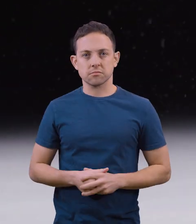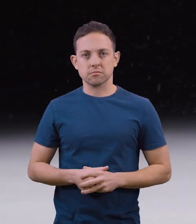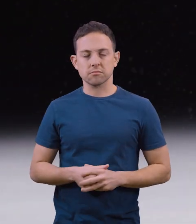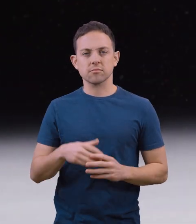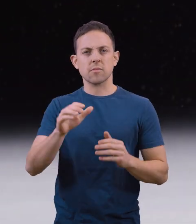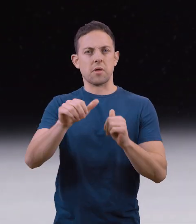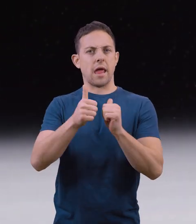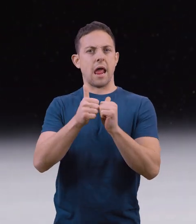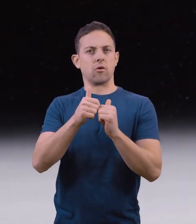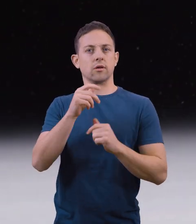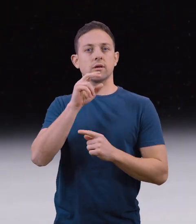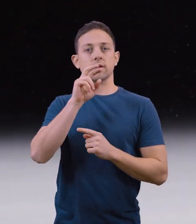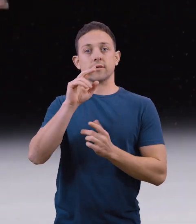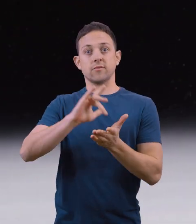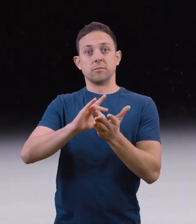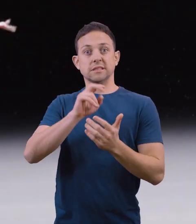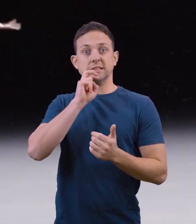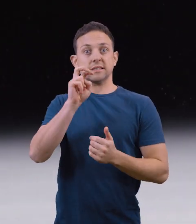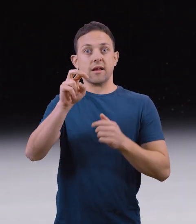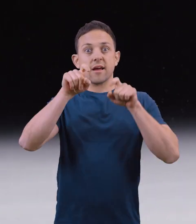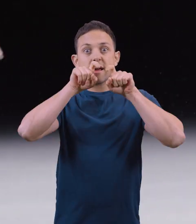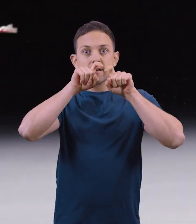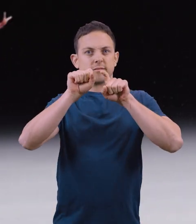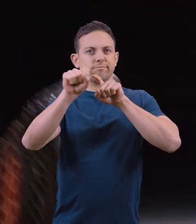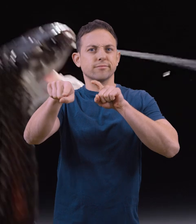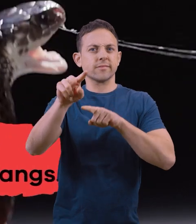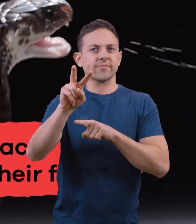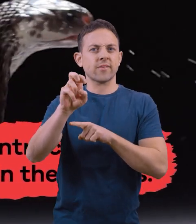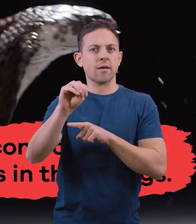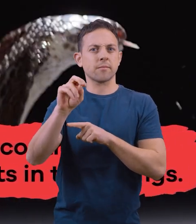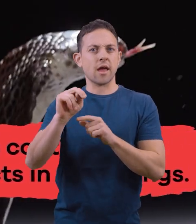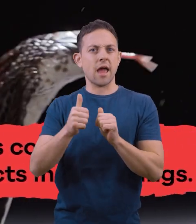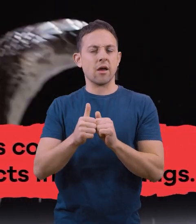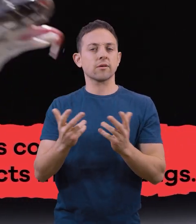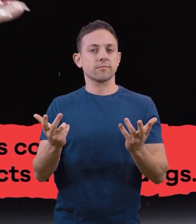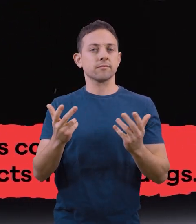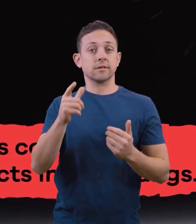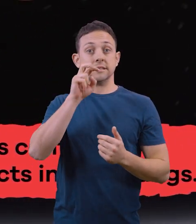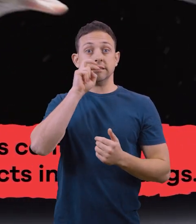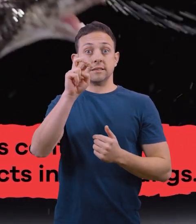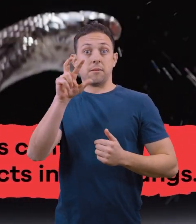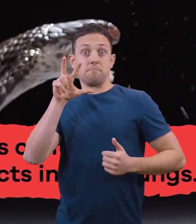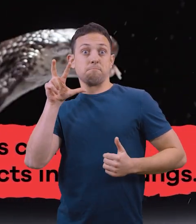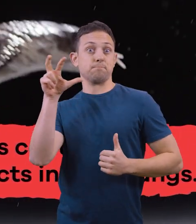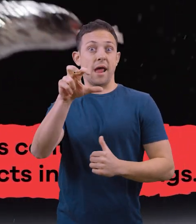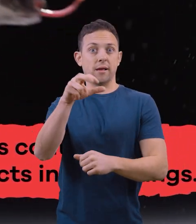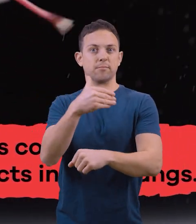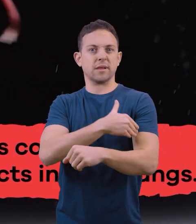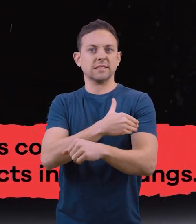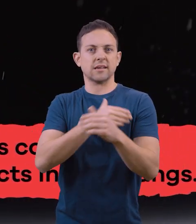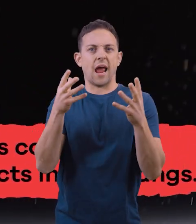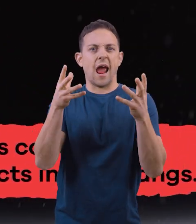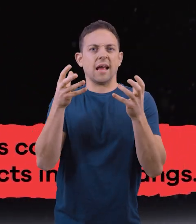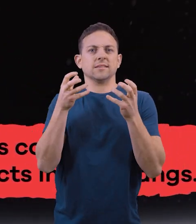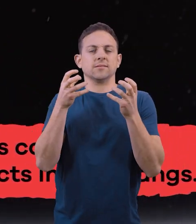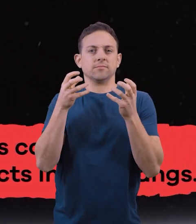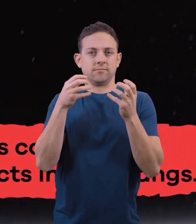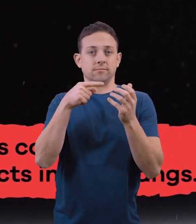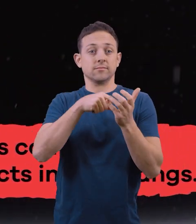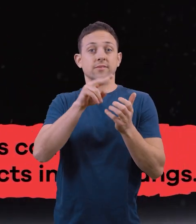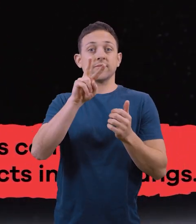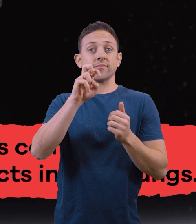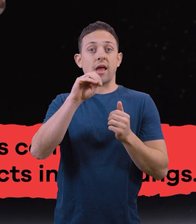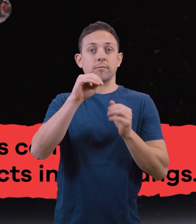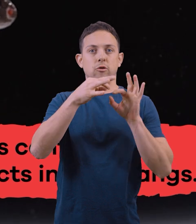How do venomous snakes' fangs inject venom? When a snake bites, the muscles contract and release the